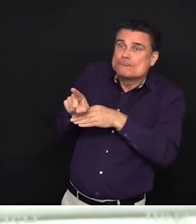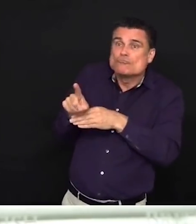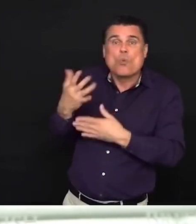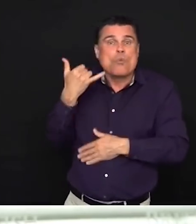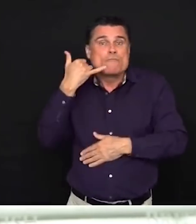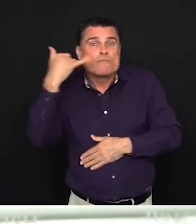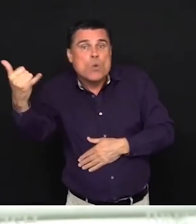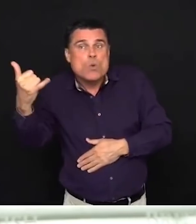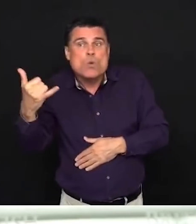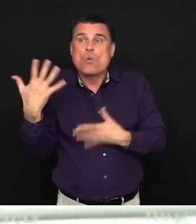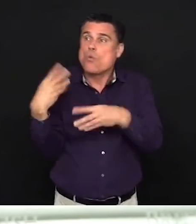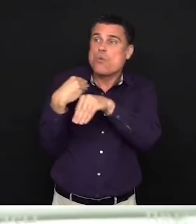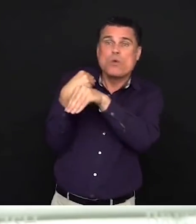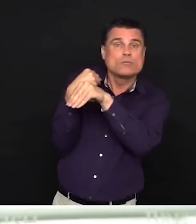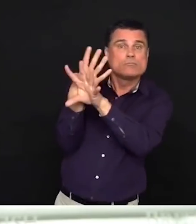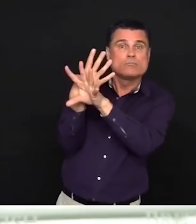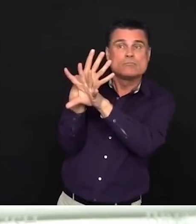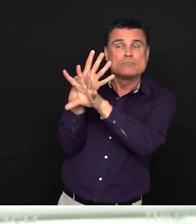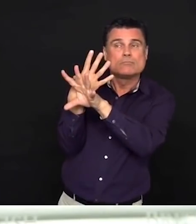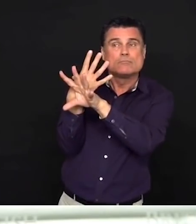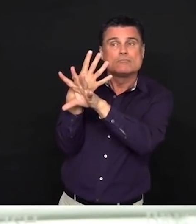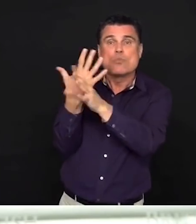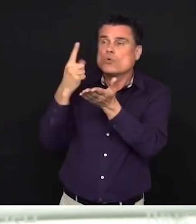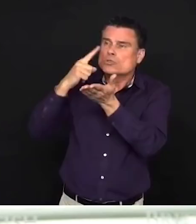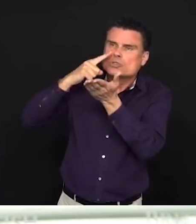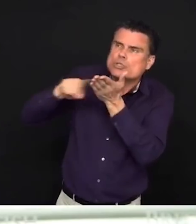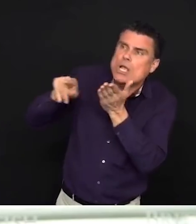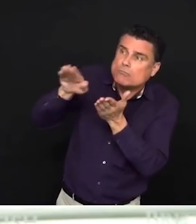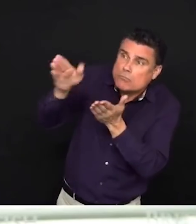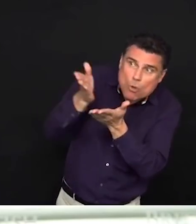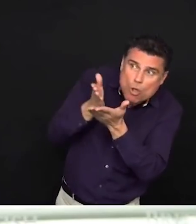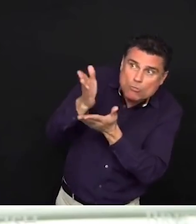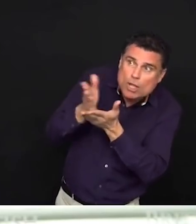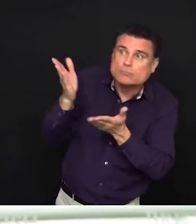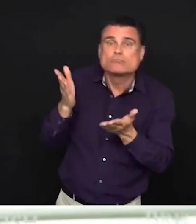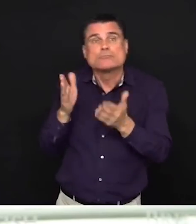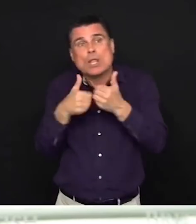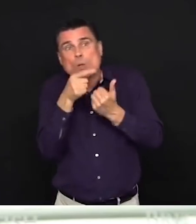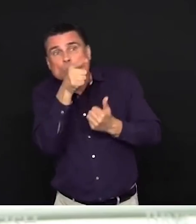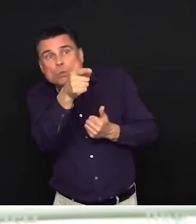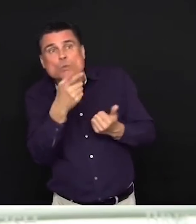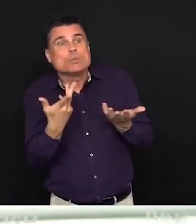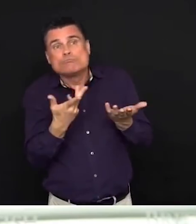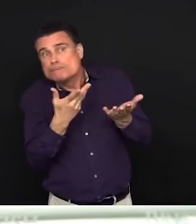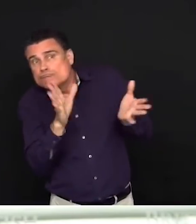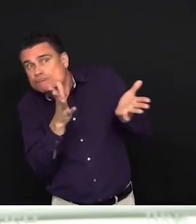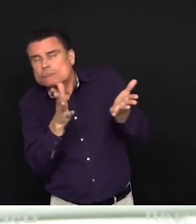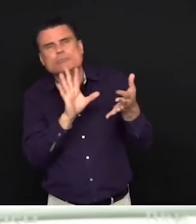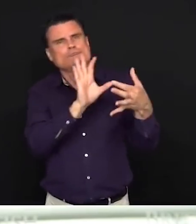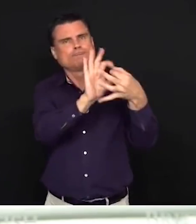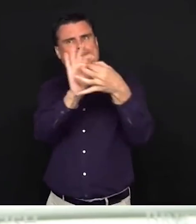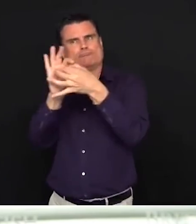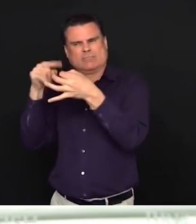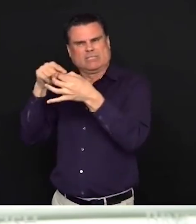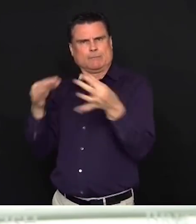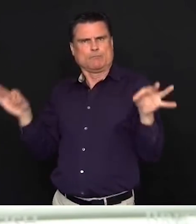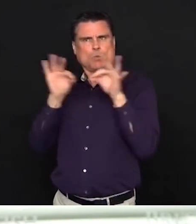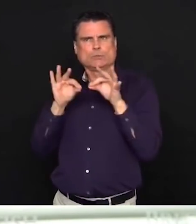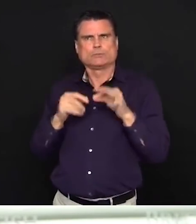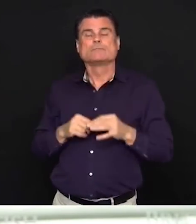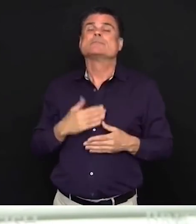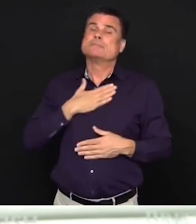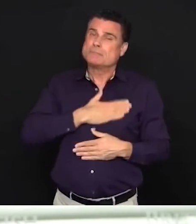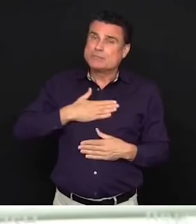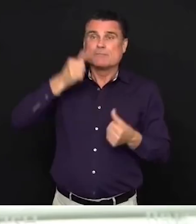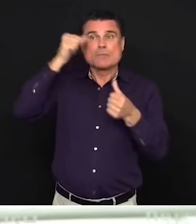remember that you're not alone and please remember that physical distancing does not have to mean social isolation.